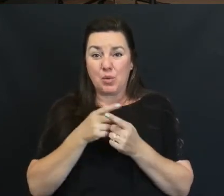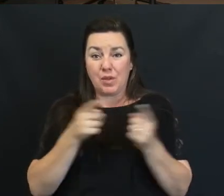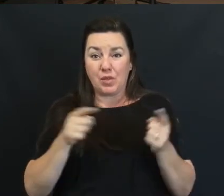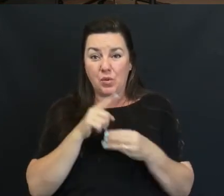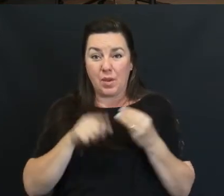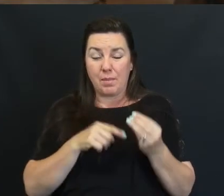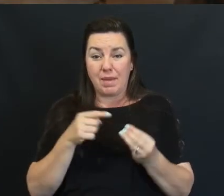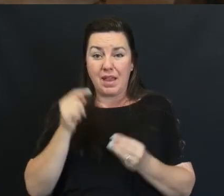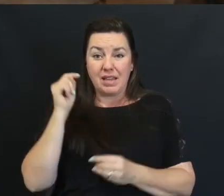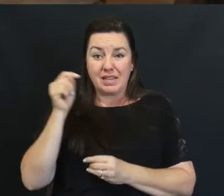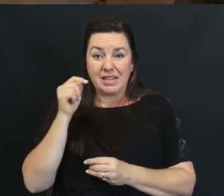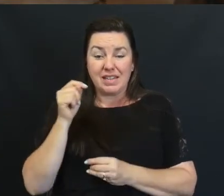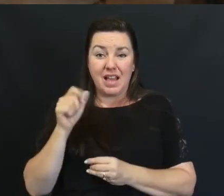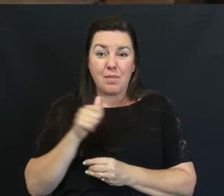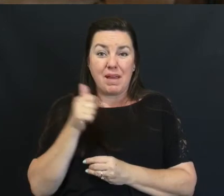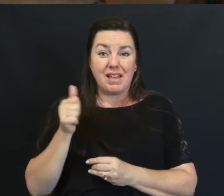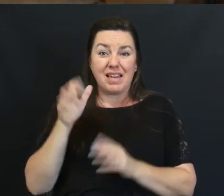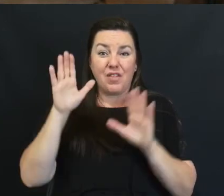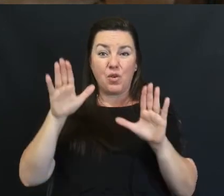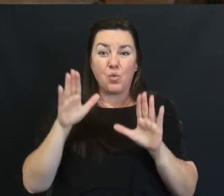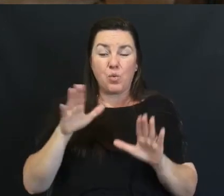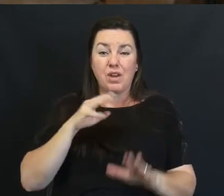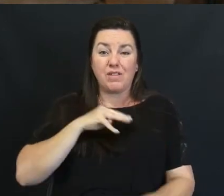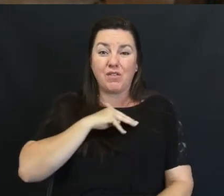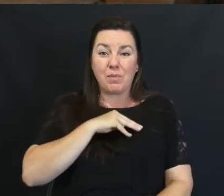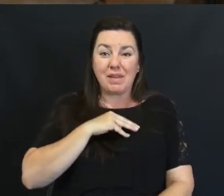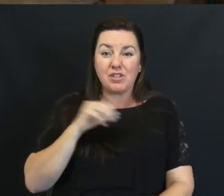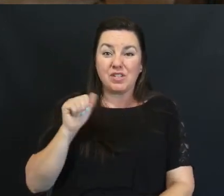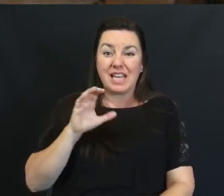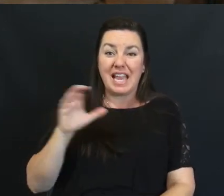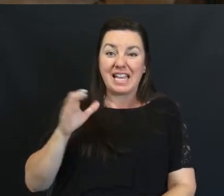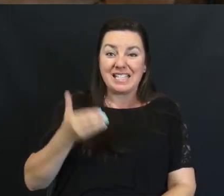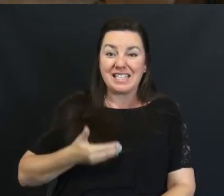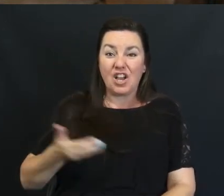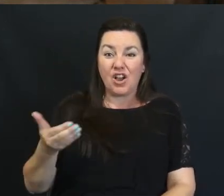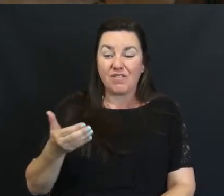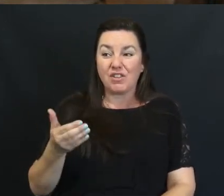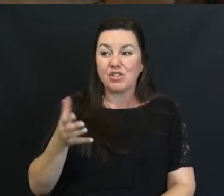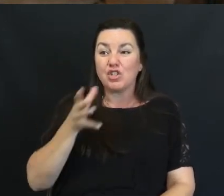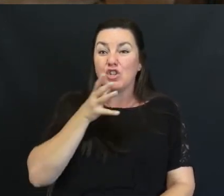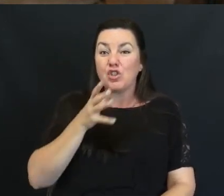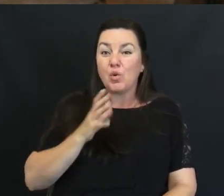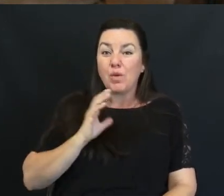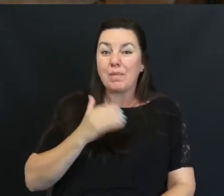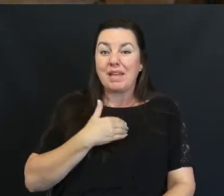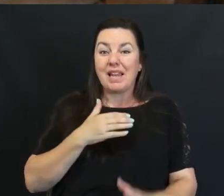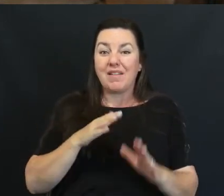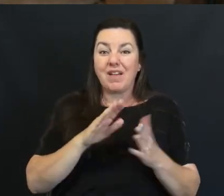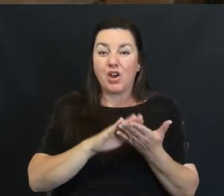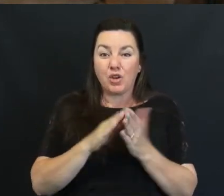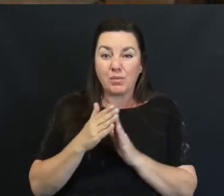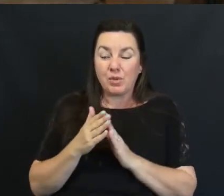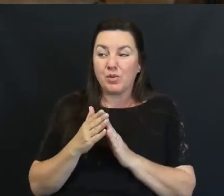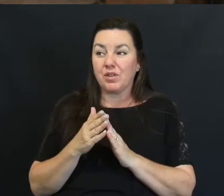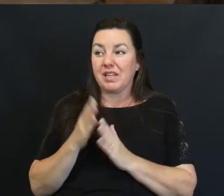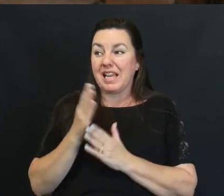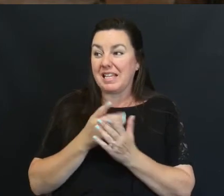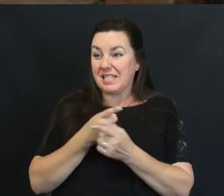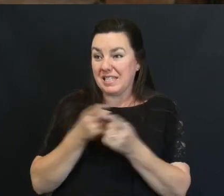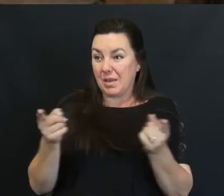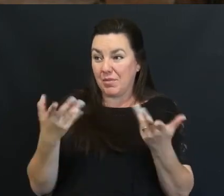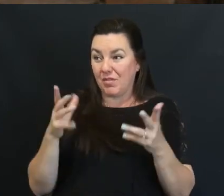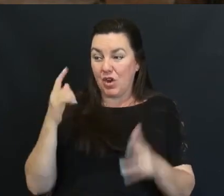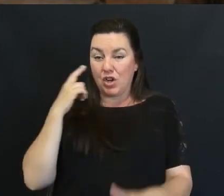Testimony About Another Wonderful Ministry That ACC Offers The Women Of Our Community Some Of You Have Already